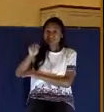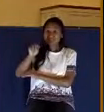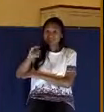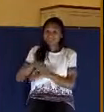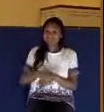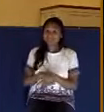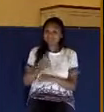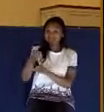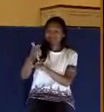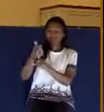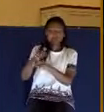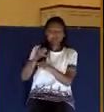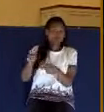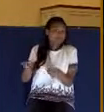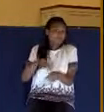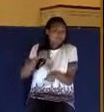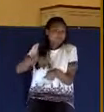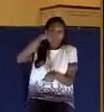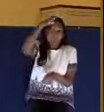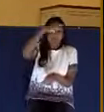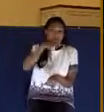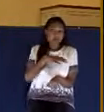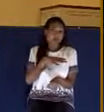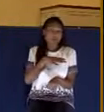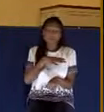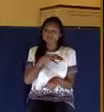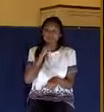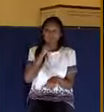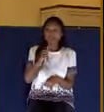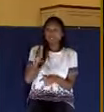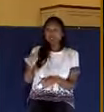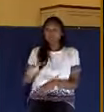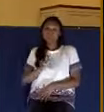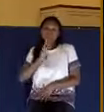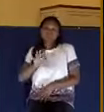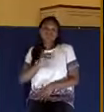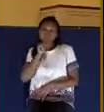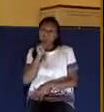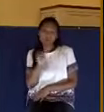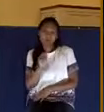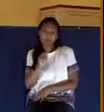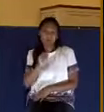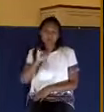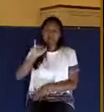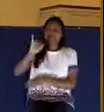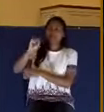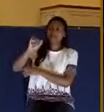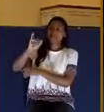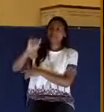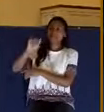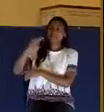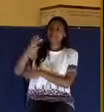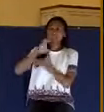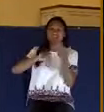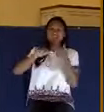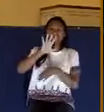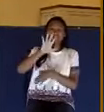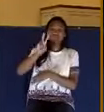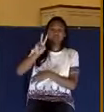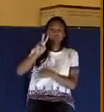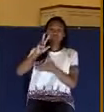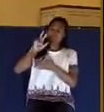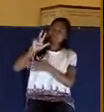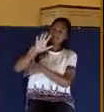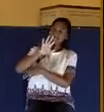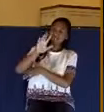Ordinary person. Nothing attractive about him. Write down Isaiah 53, 2. He had no form or majesty. That is